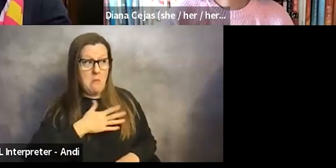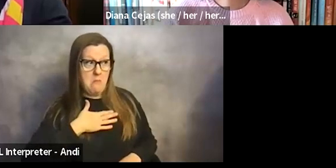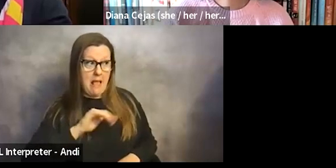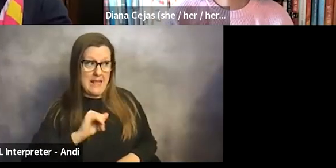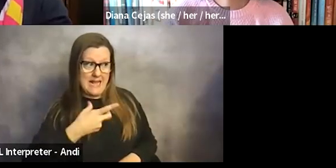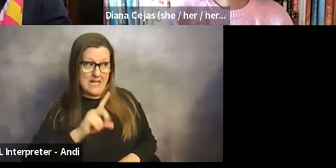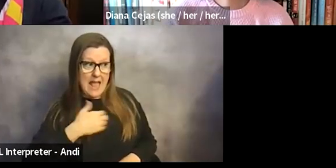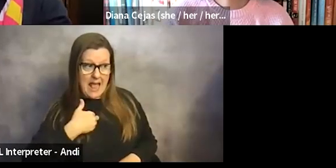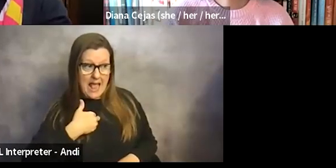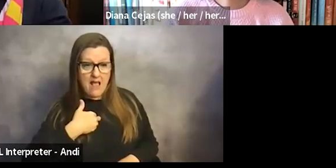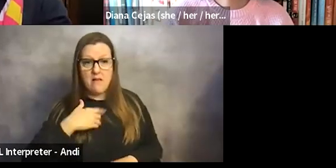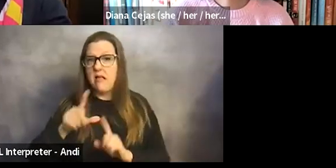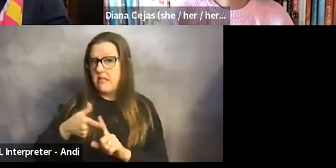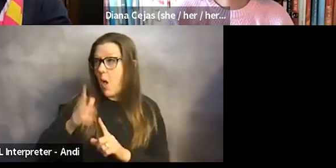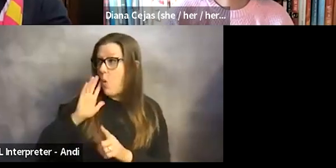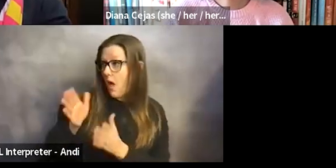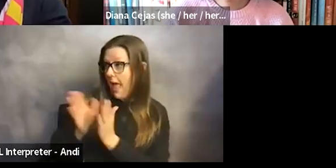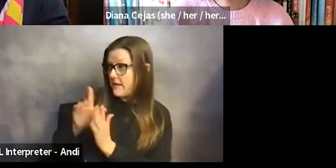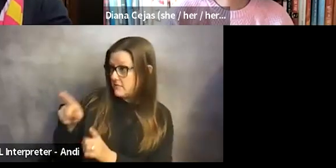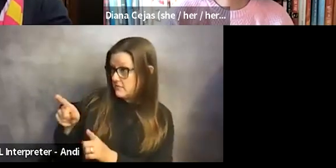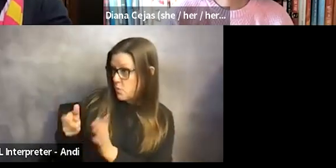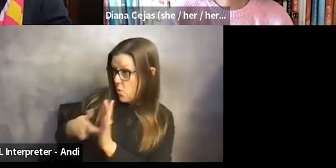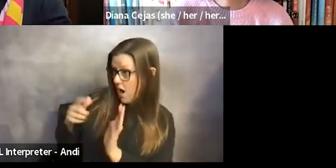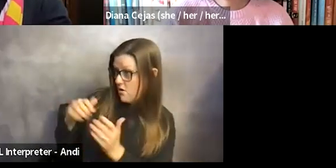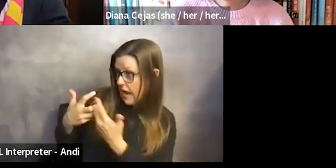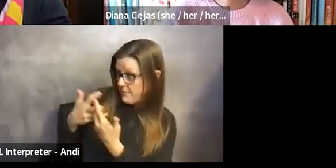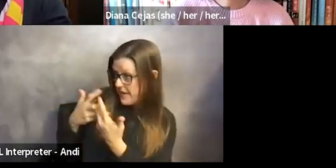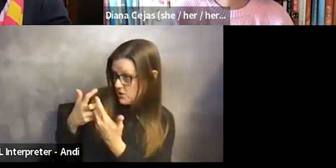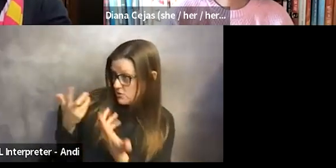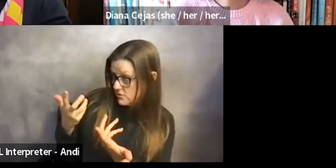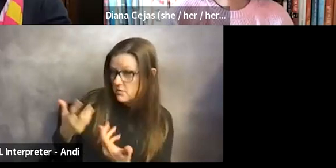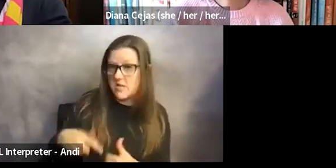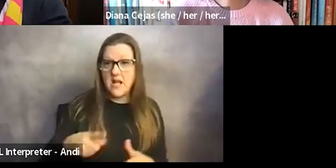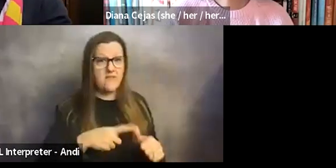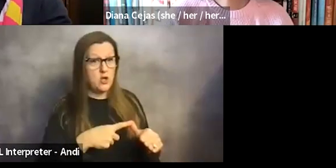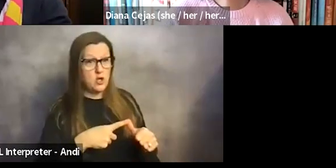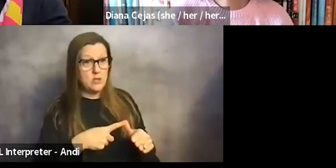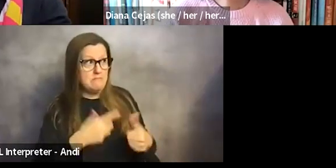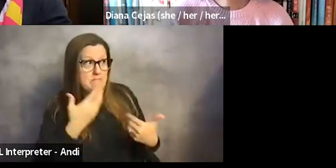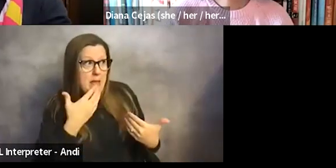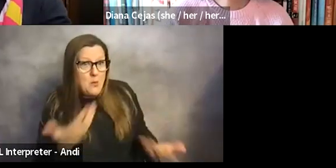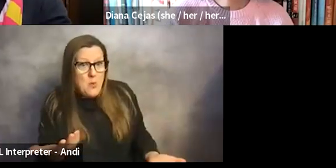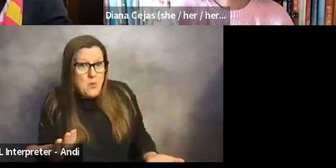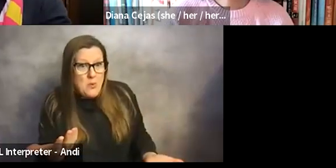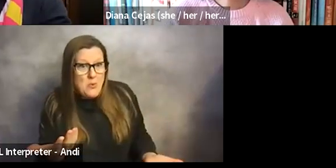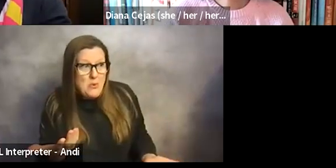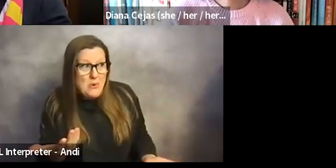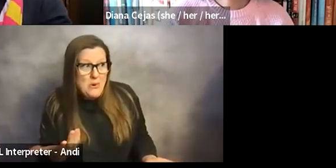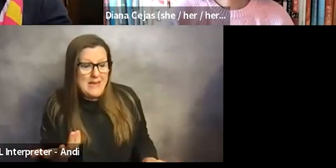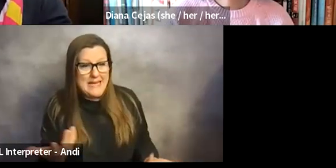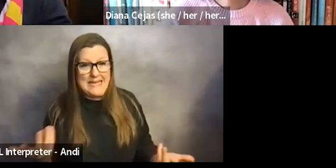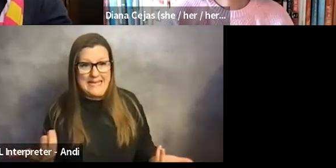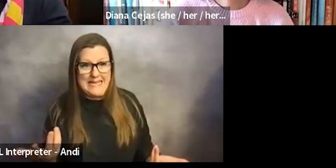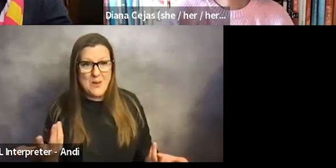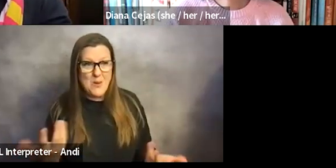be, do you require accommodations? And initially, I did know what I needed. And so then I'm like, I don't want to